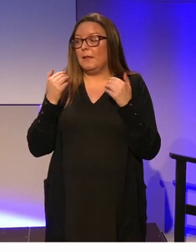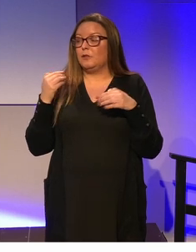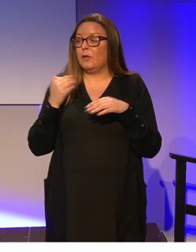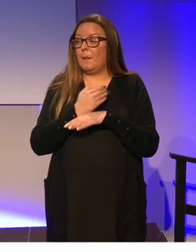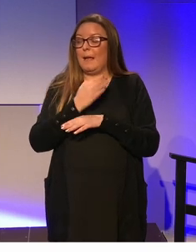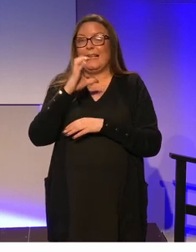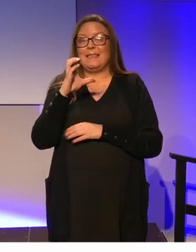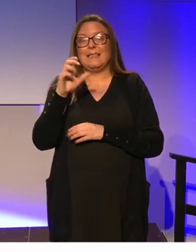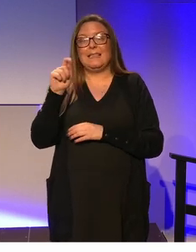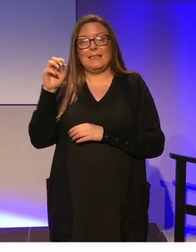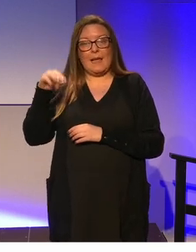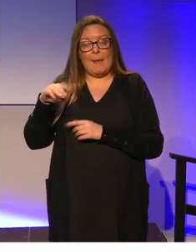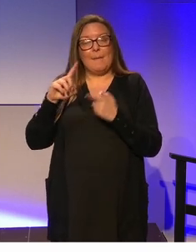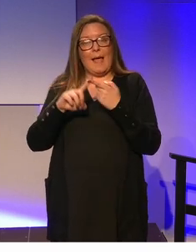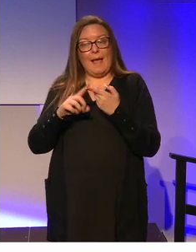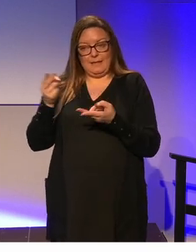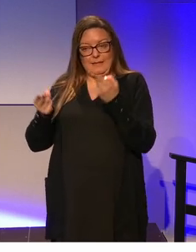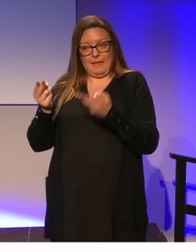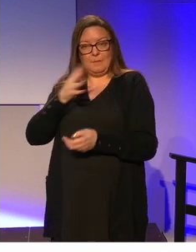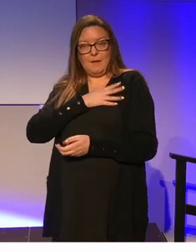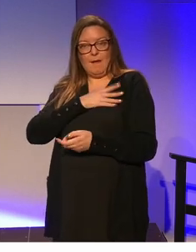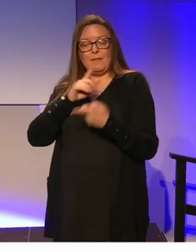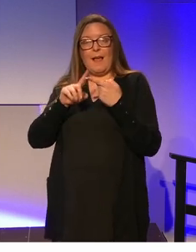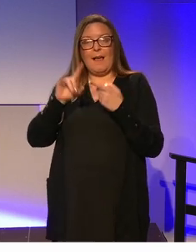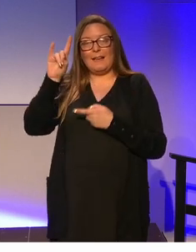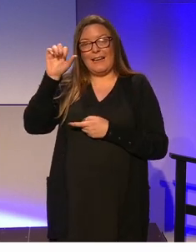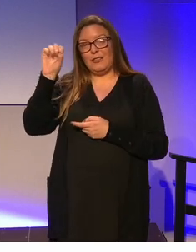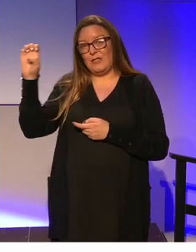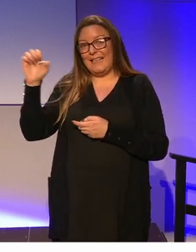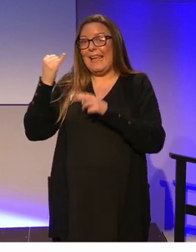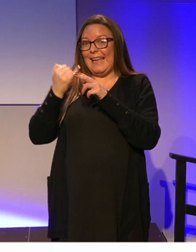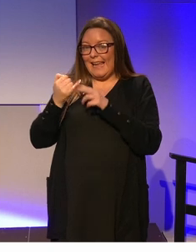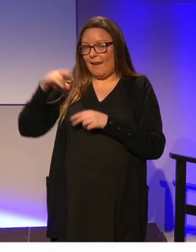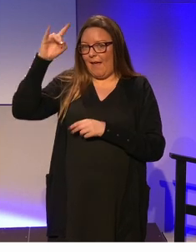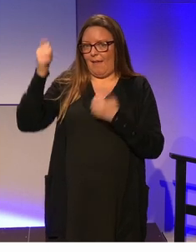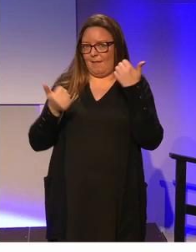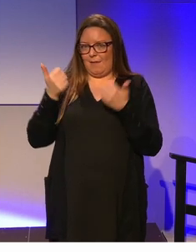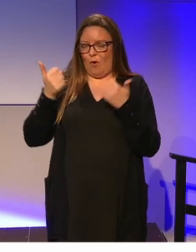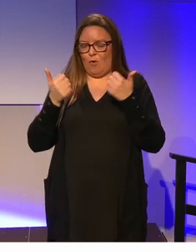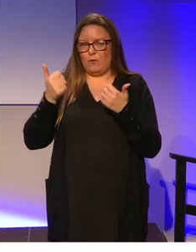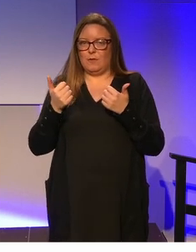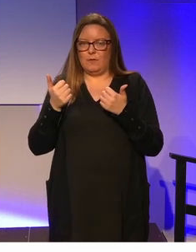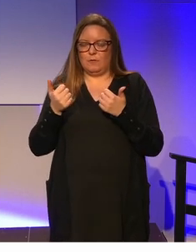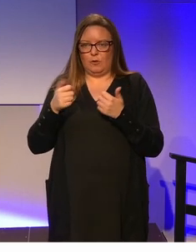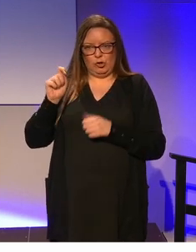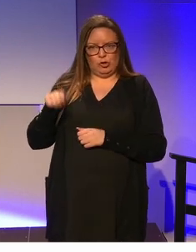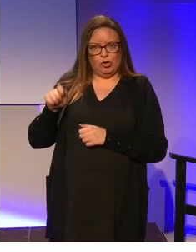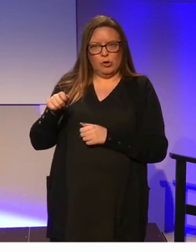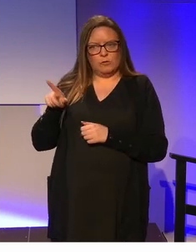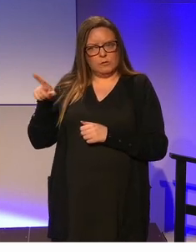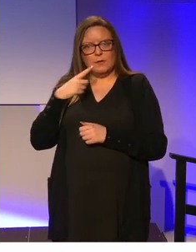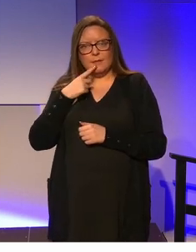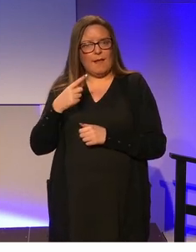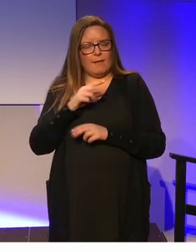CTM versus the assessment officer and the HSE in the High Court where Justice Phelan has clearly said that it is not